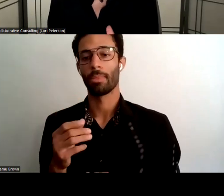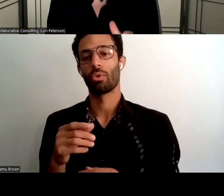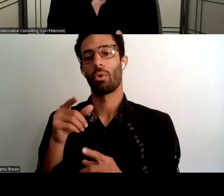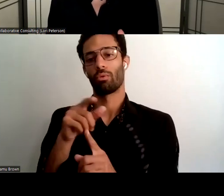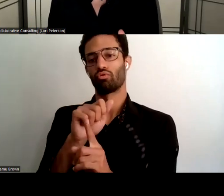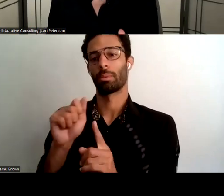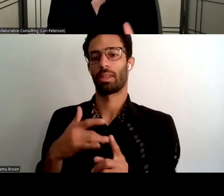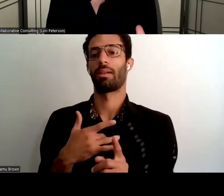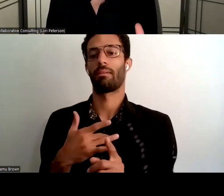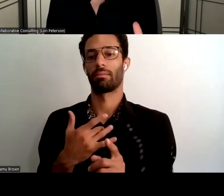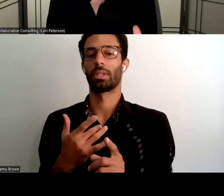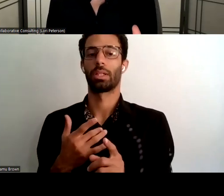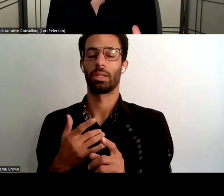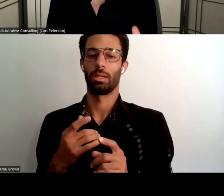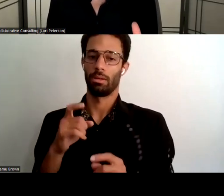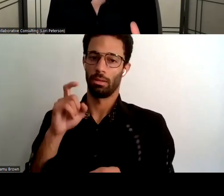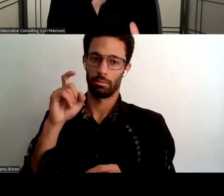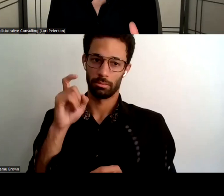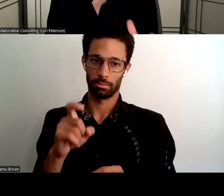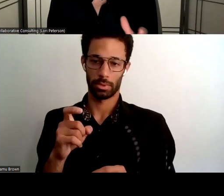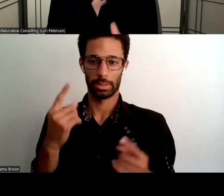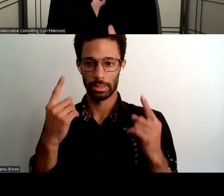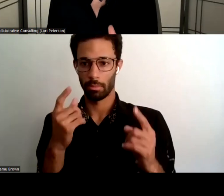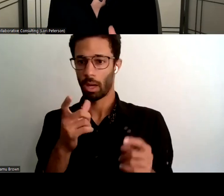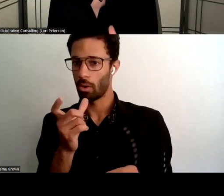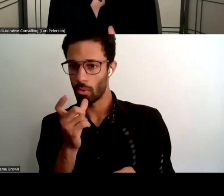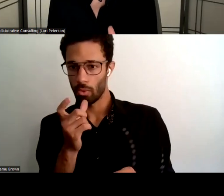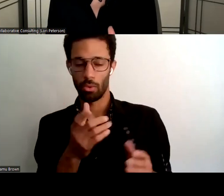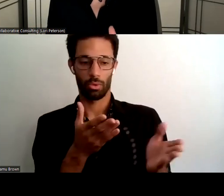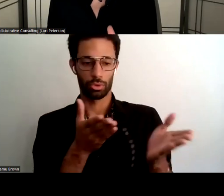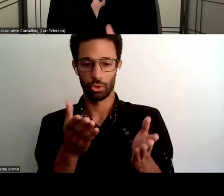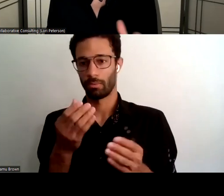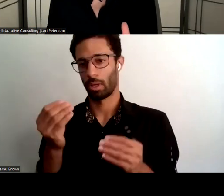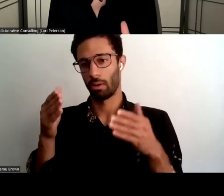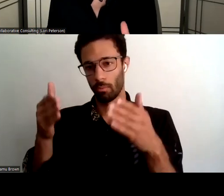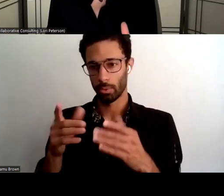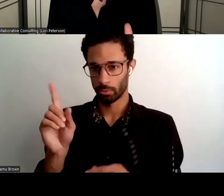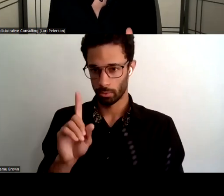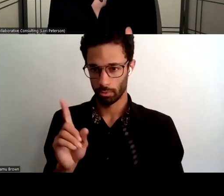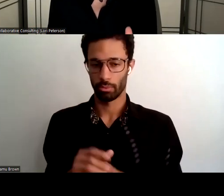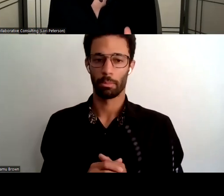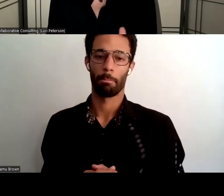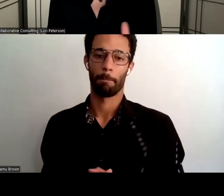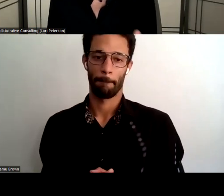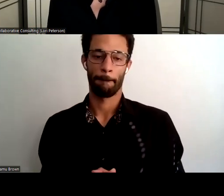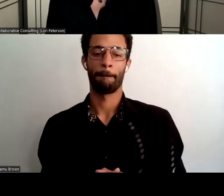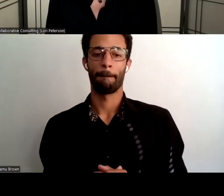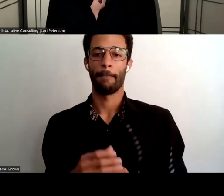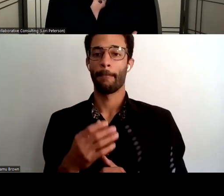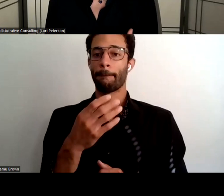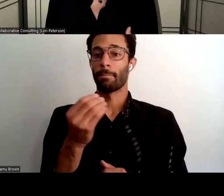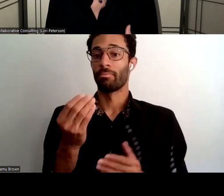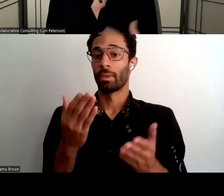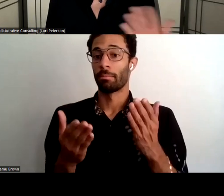who to serve where to put their focus and then also how to engage family caregivers out of the state and maybe